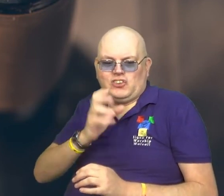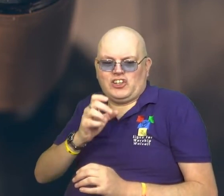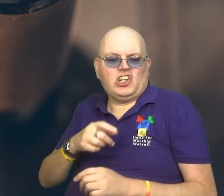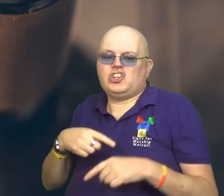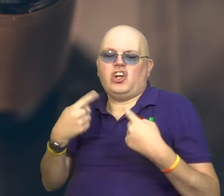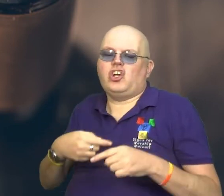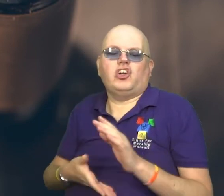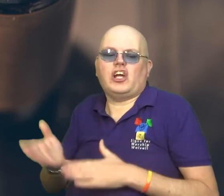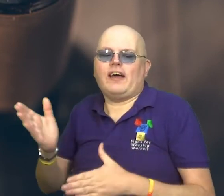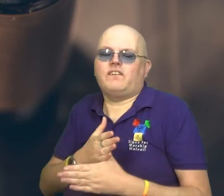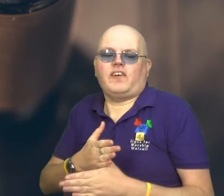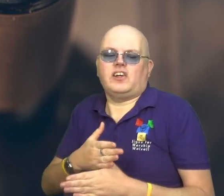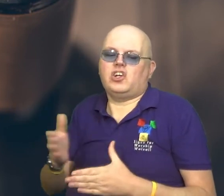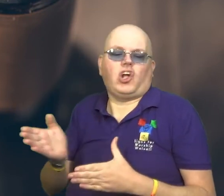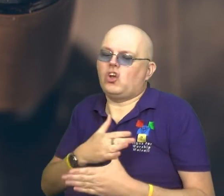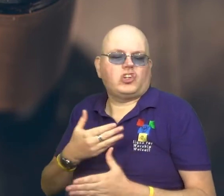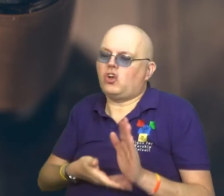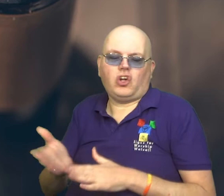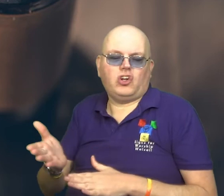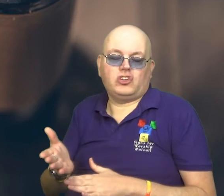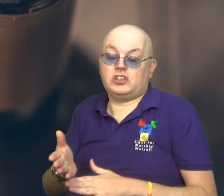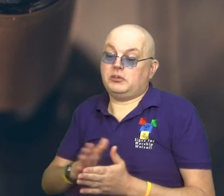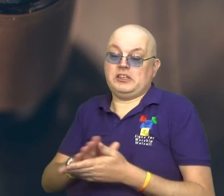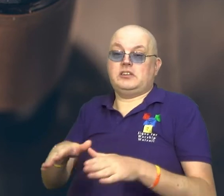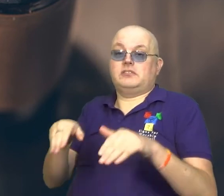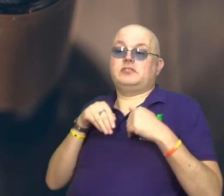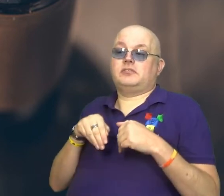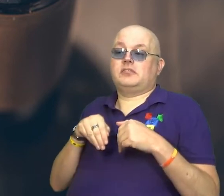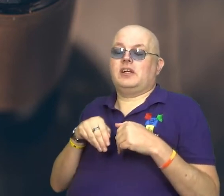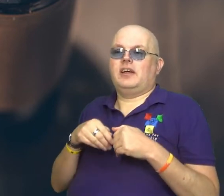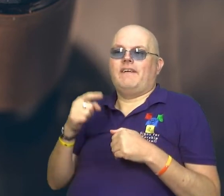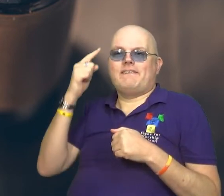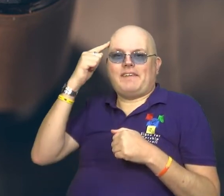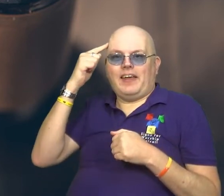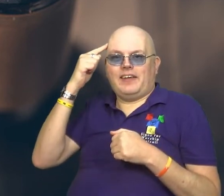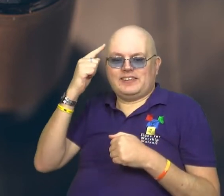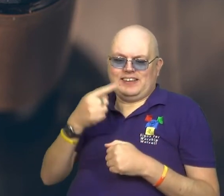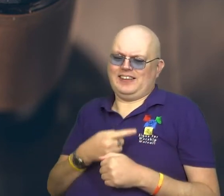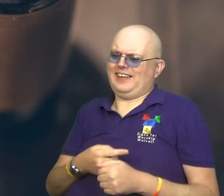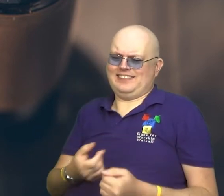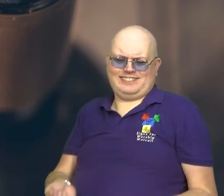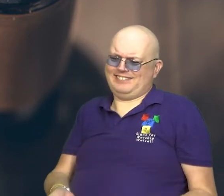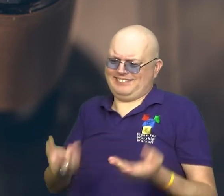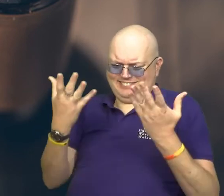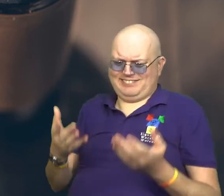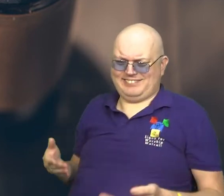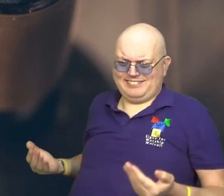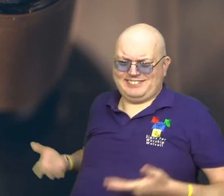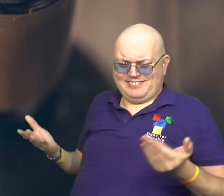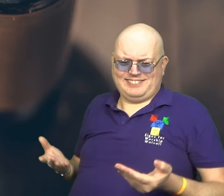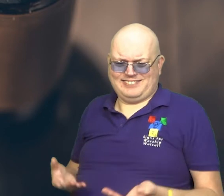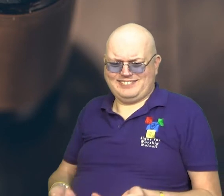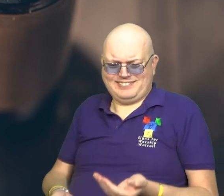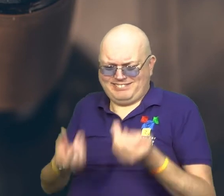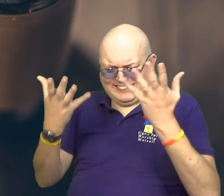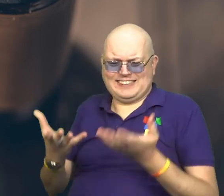couldn't allow herself to go on Alpha. So she didn't. The voice in her head told her over and over again